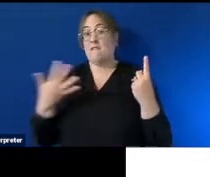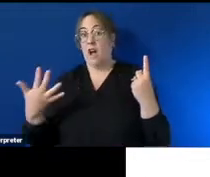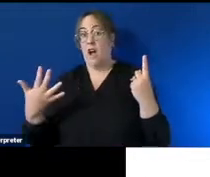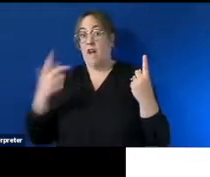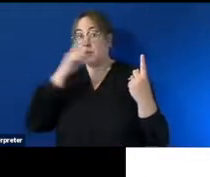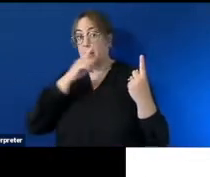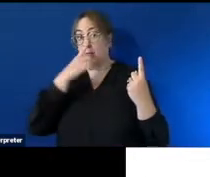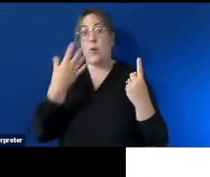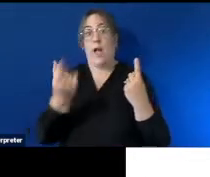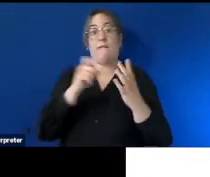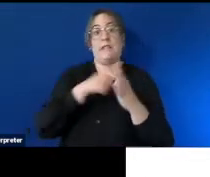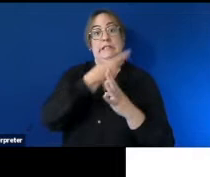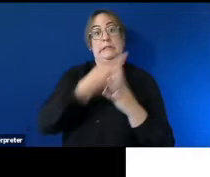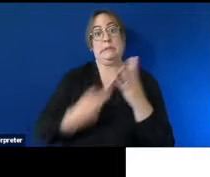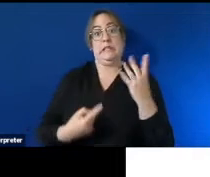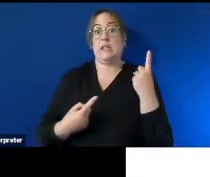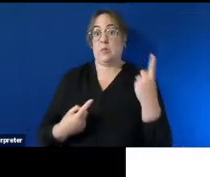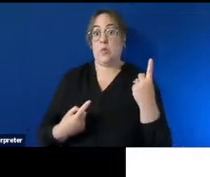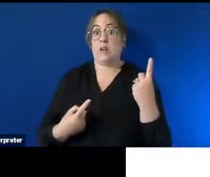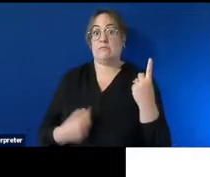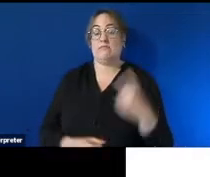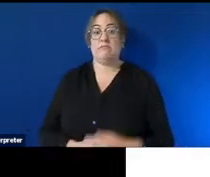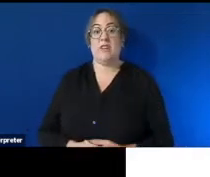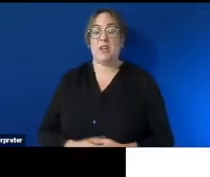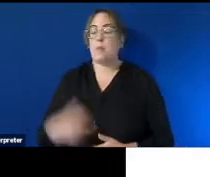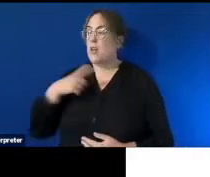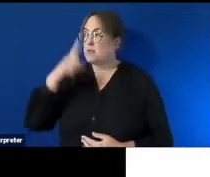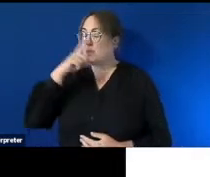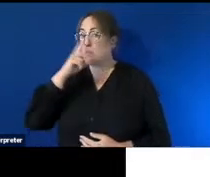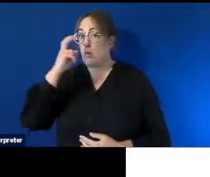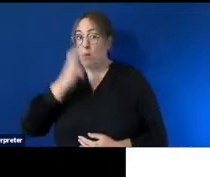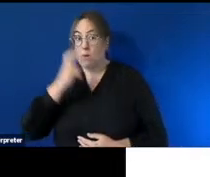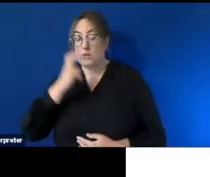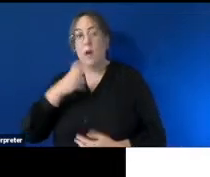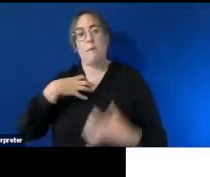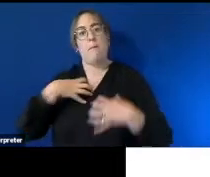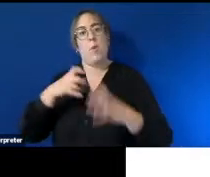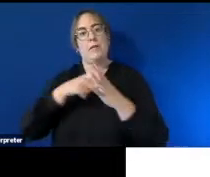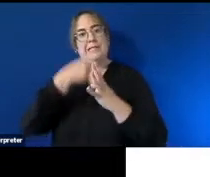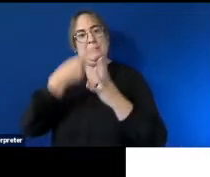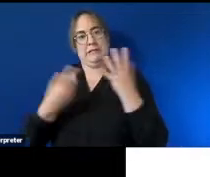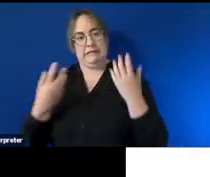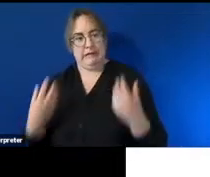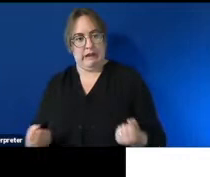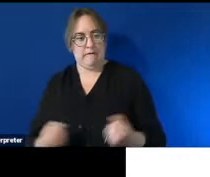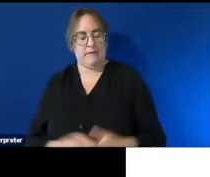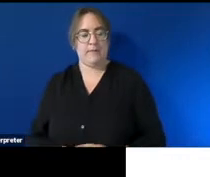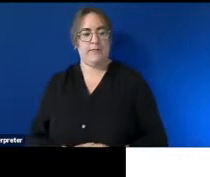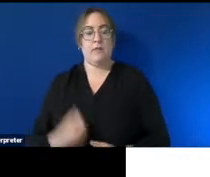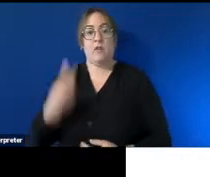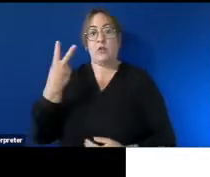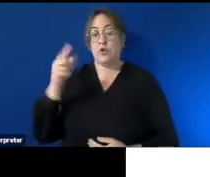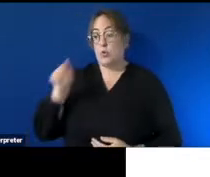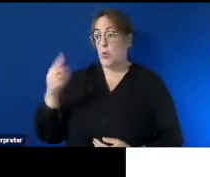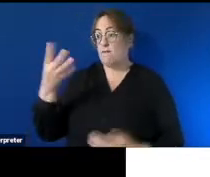and this number is is increasing with the aging population more than 2.4 million Australians have a mental or physical health